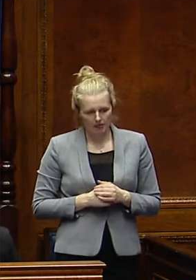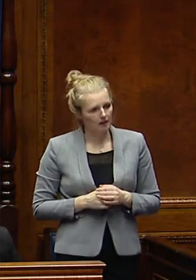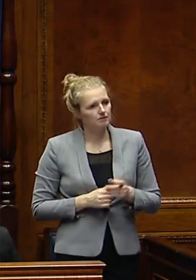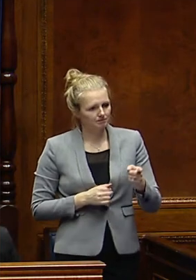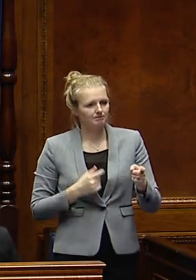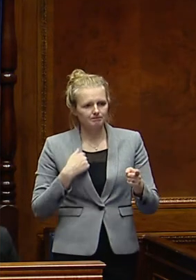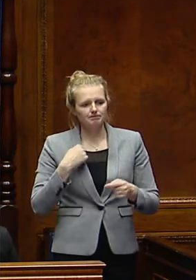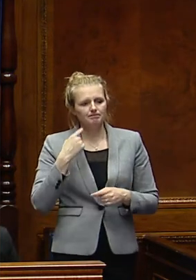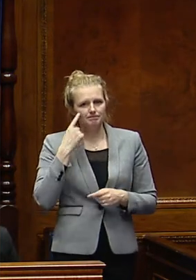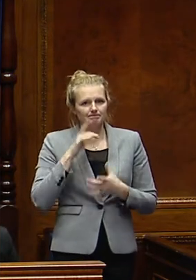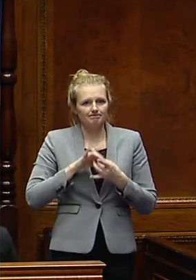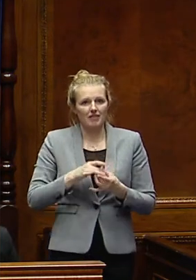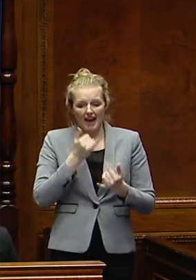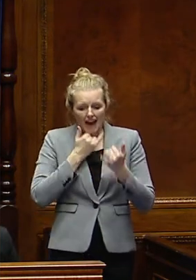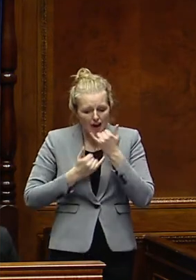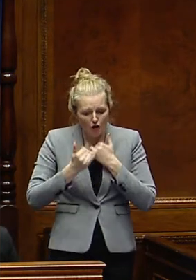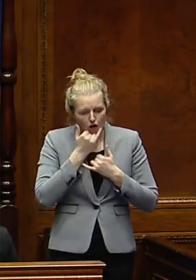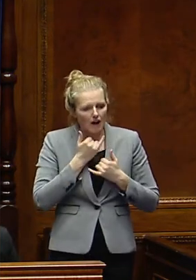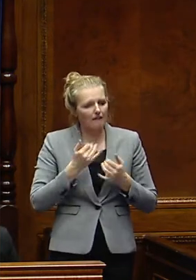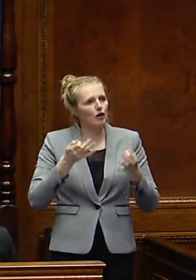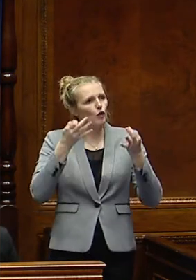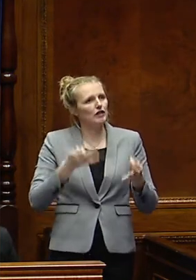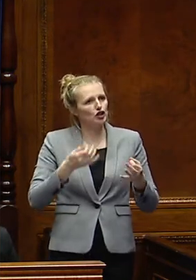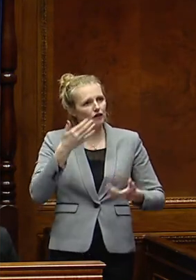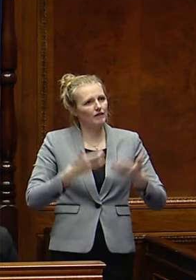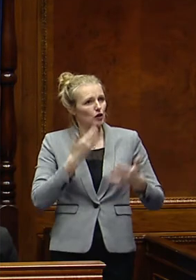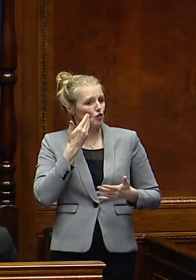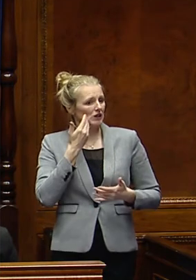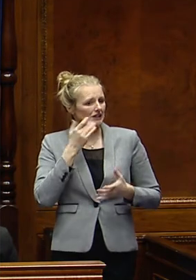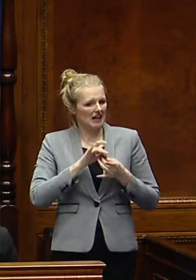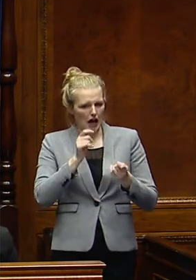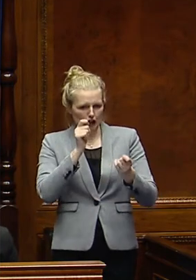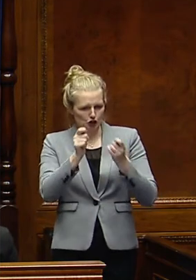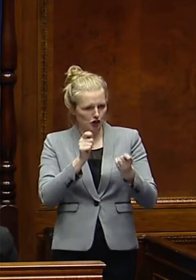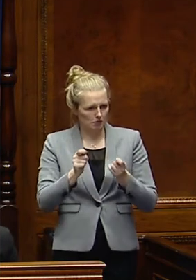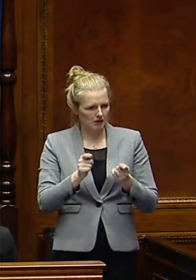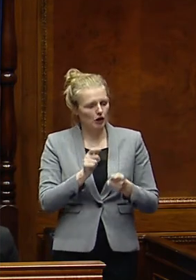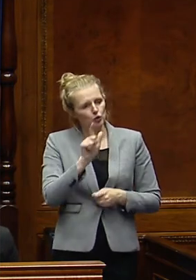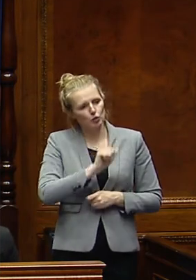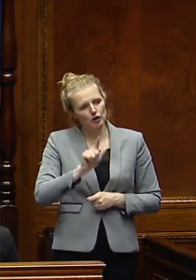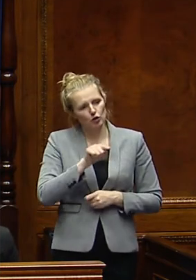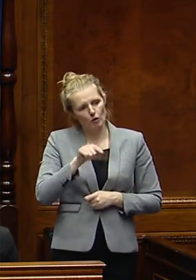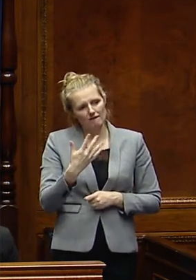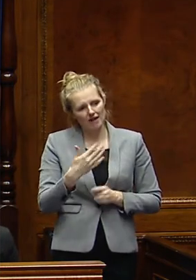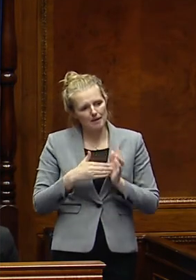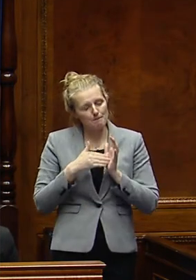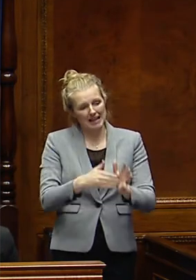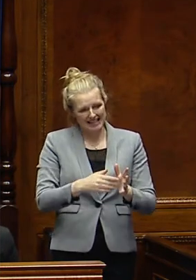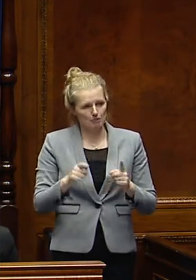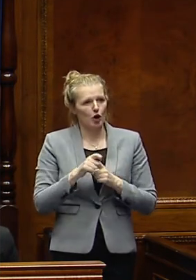I think just on the error, on an official figure just recently in terms of adjustments, was £22.5 million.